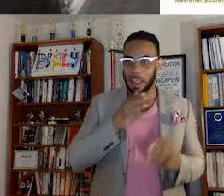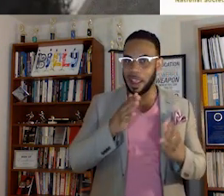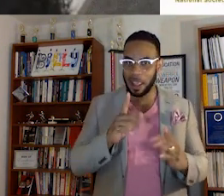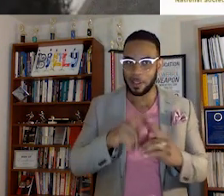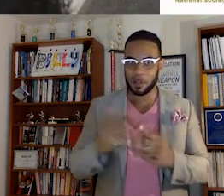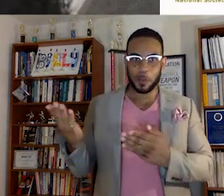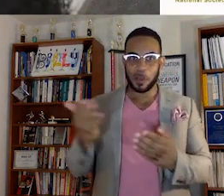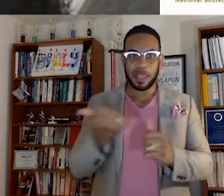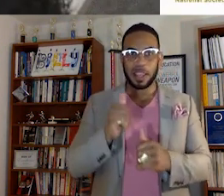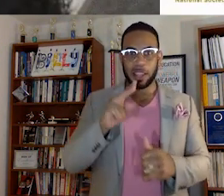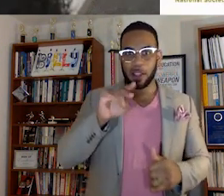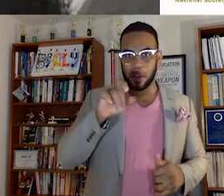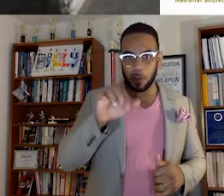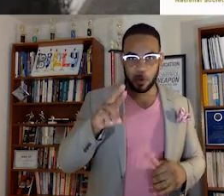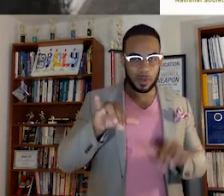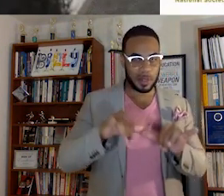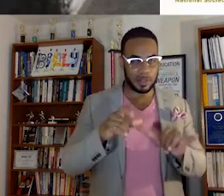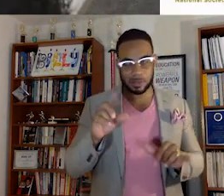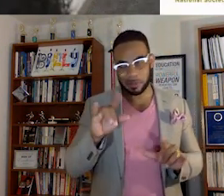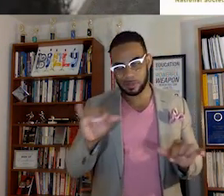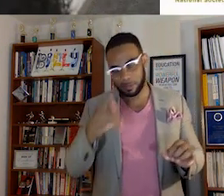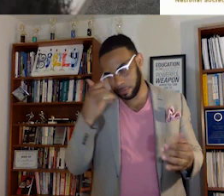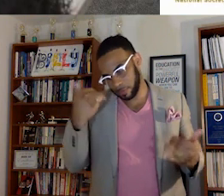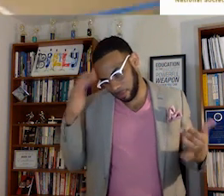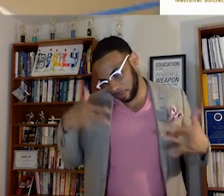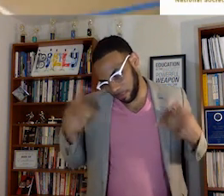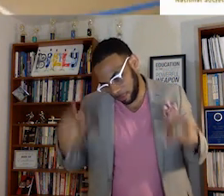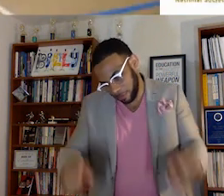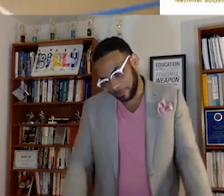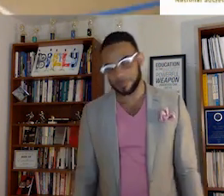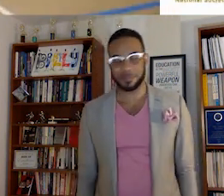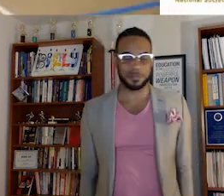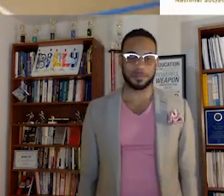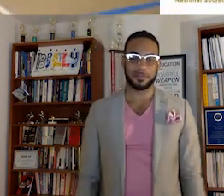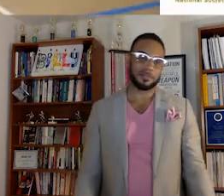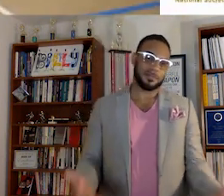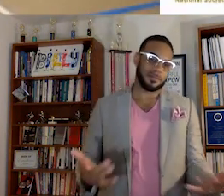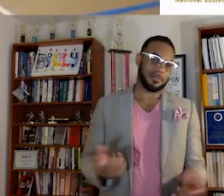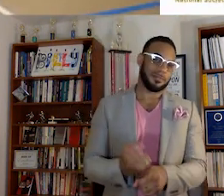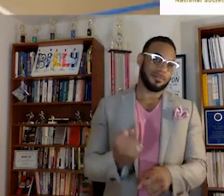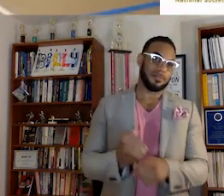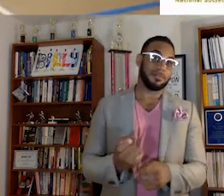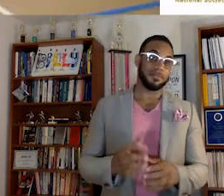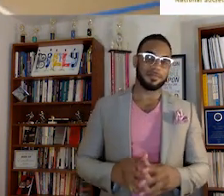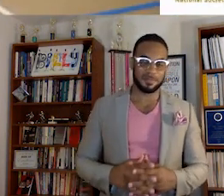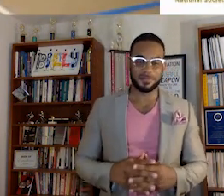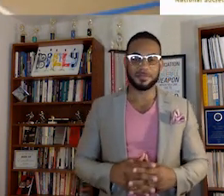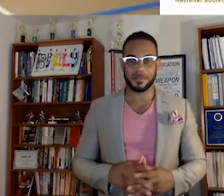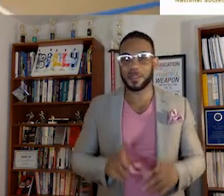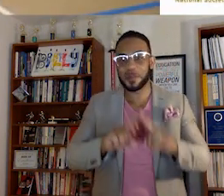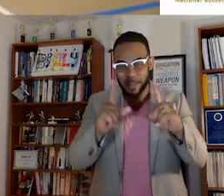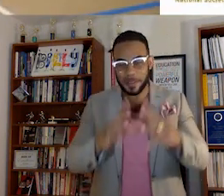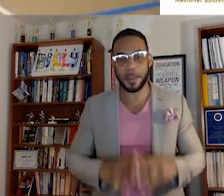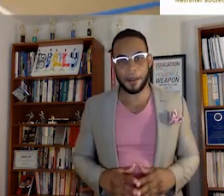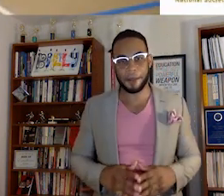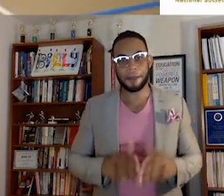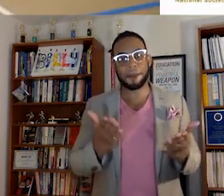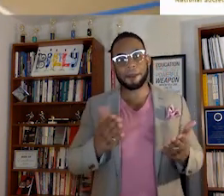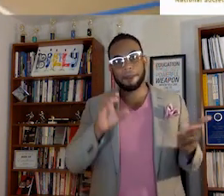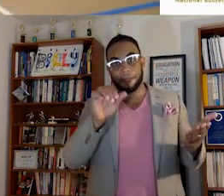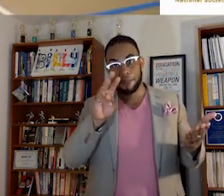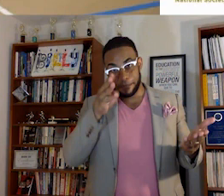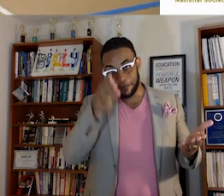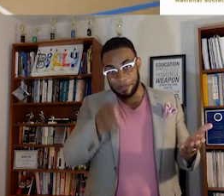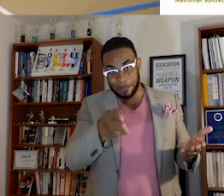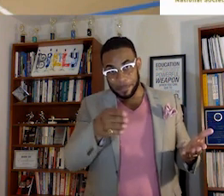allowed to bring any nuclear engineers or anything because we don't know what will happen if they bring one. But here's Cam.